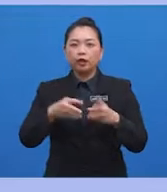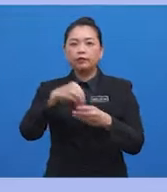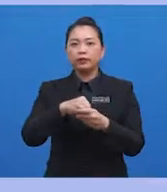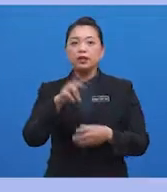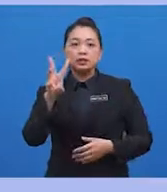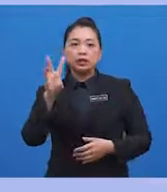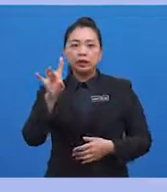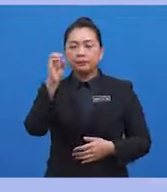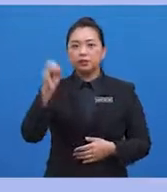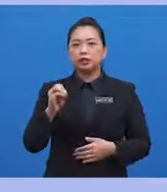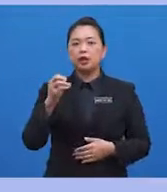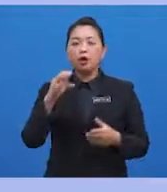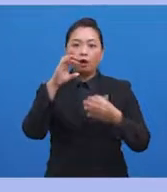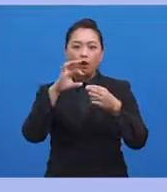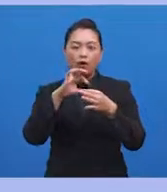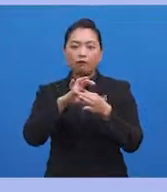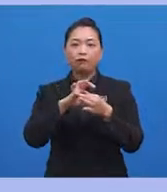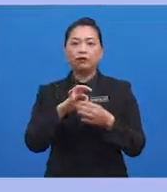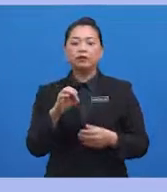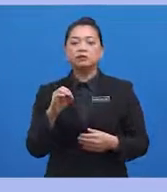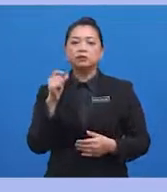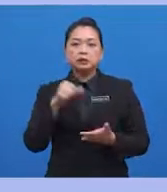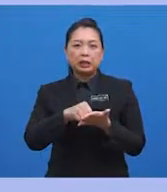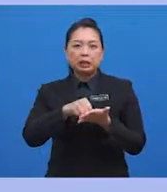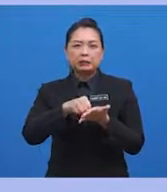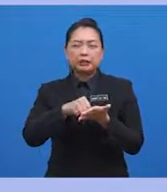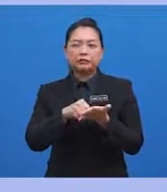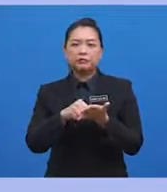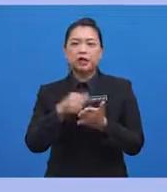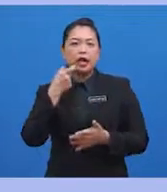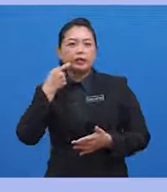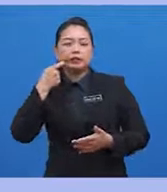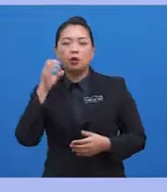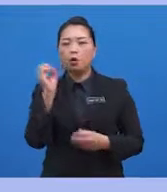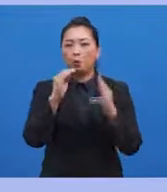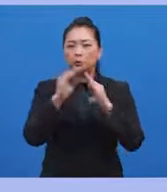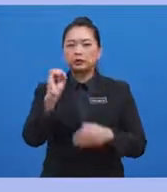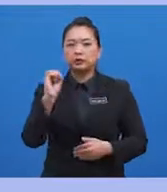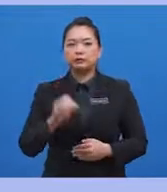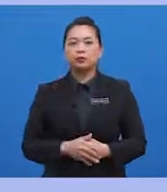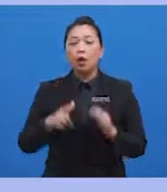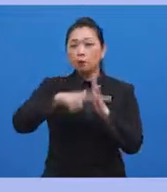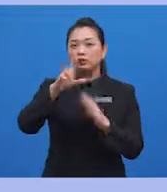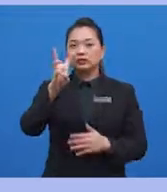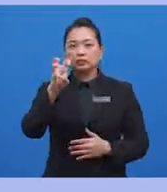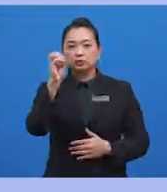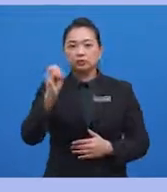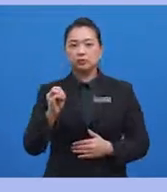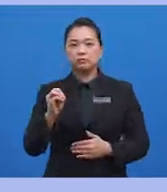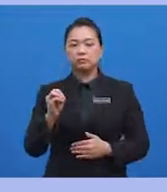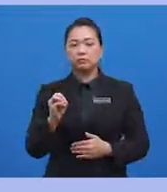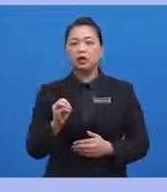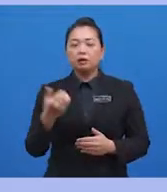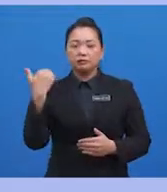68% of addicts end up homeless at some point in their addiction. More than 60% of addicts eventually